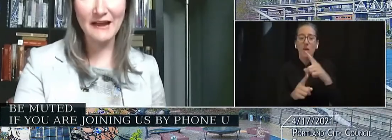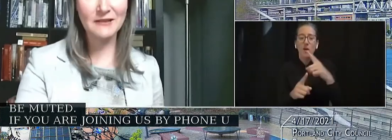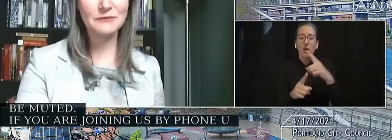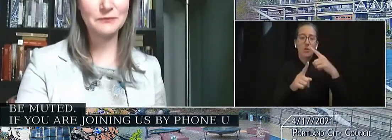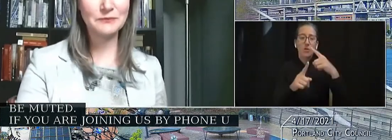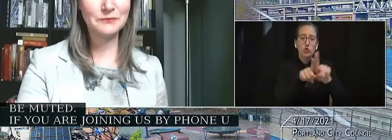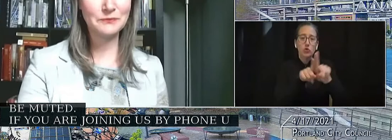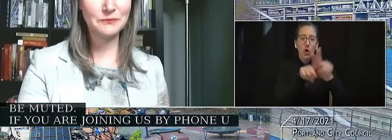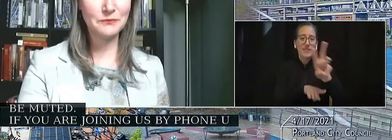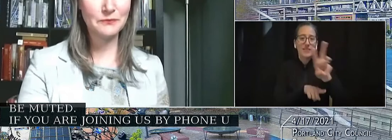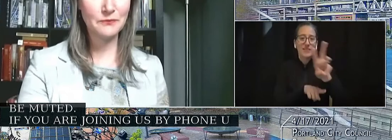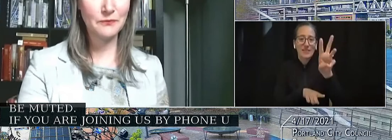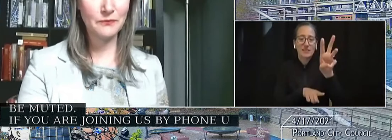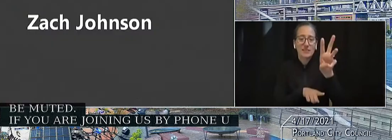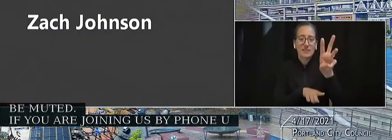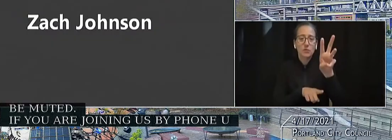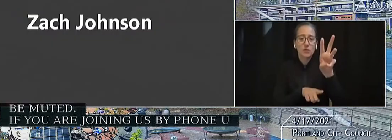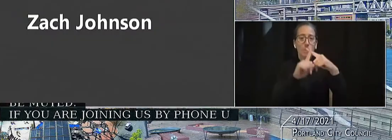hand it over to Zach.